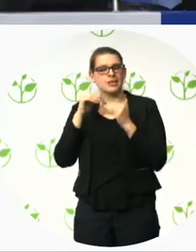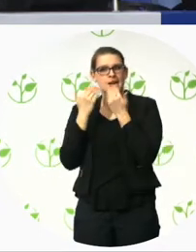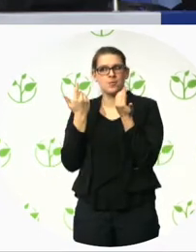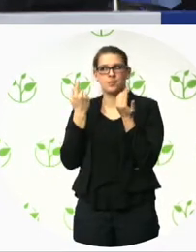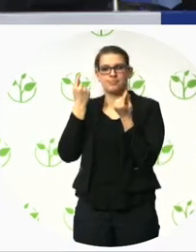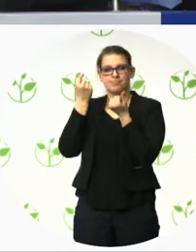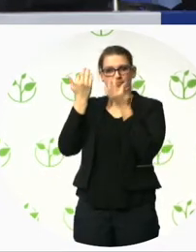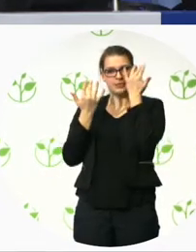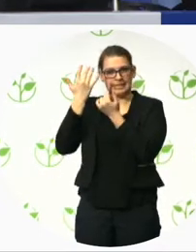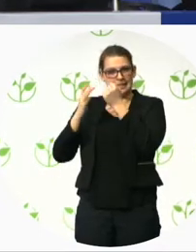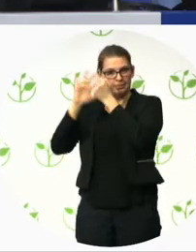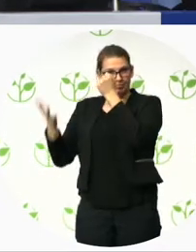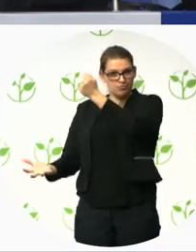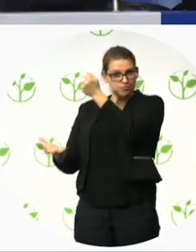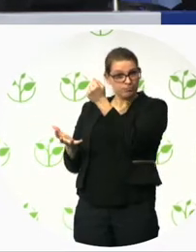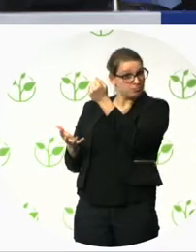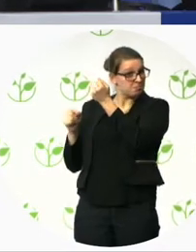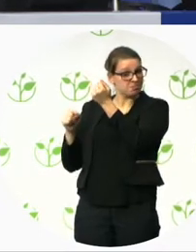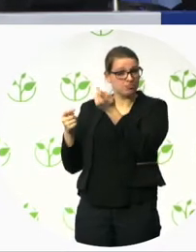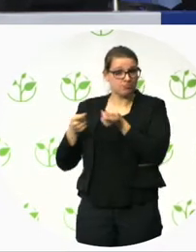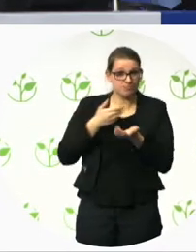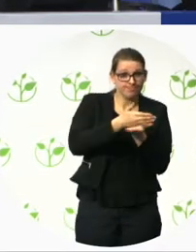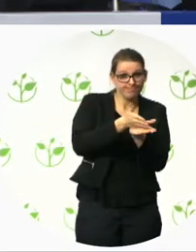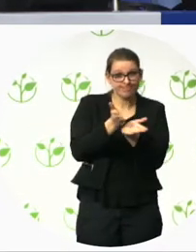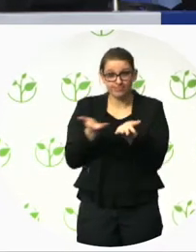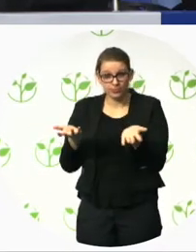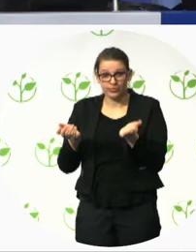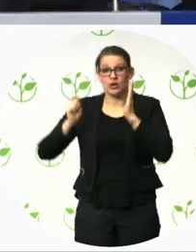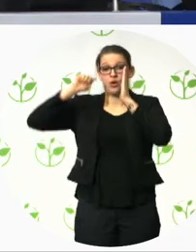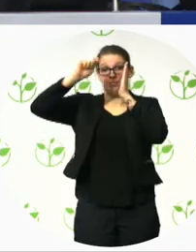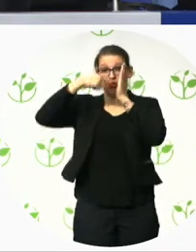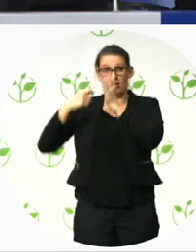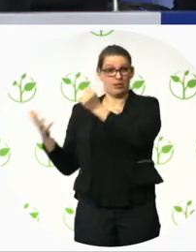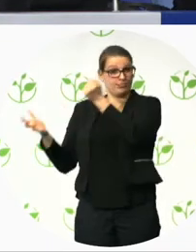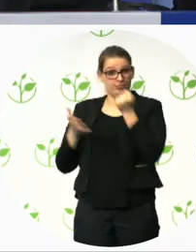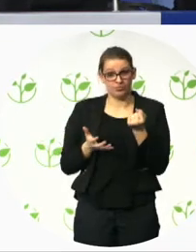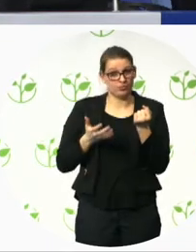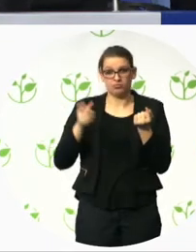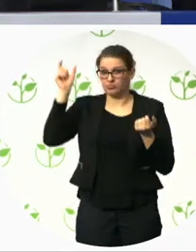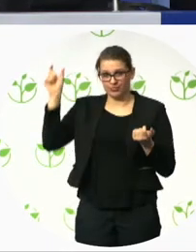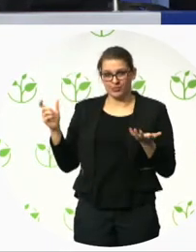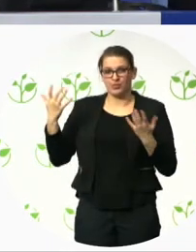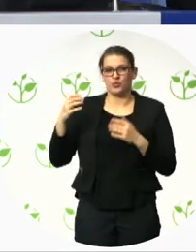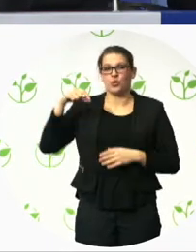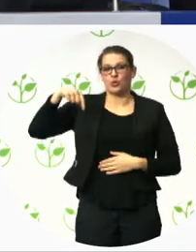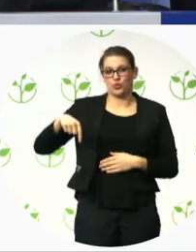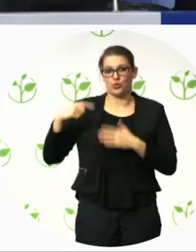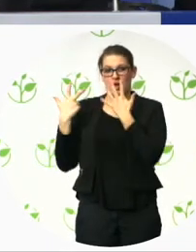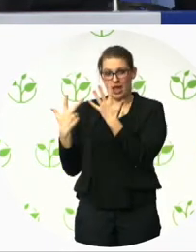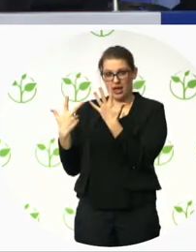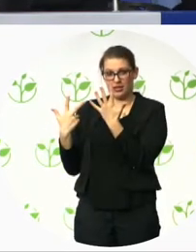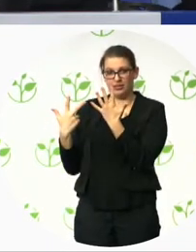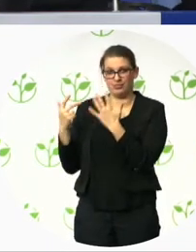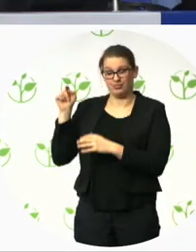financially supported by the project Q8. Um, um, costs like room rental or expert fees